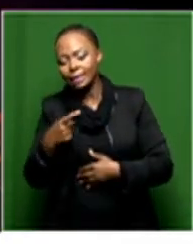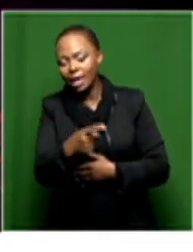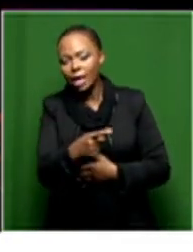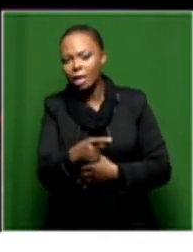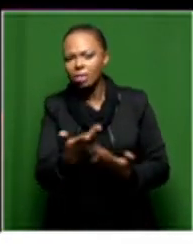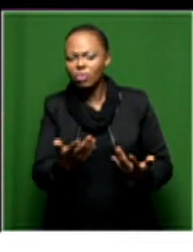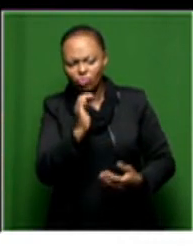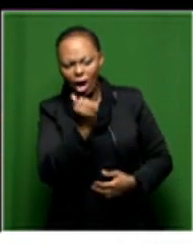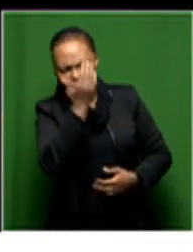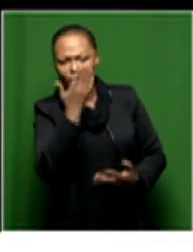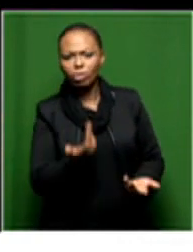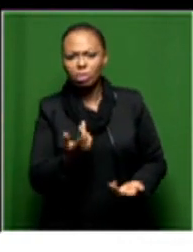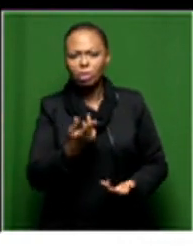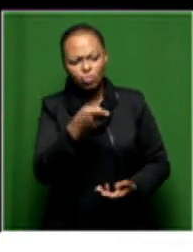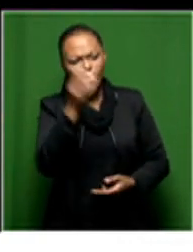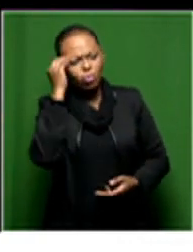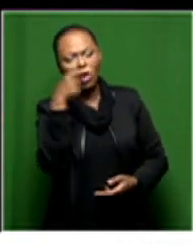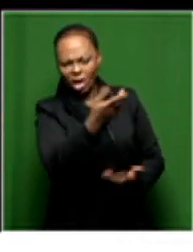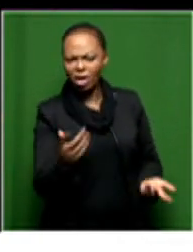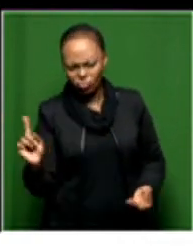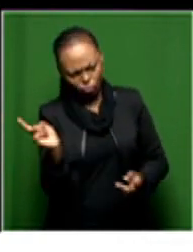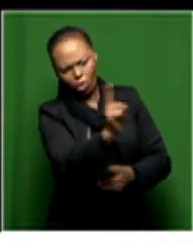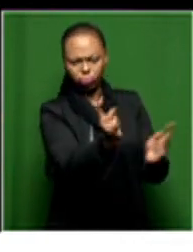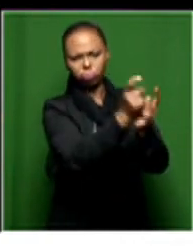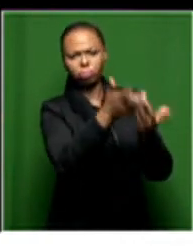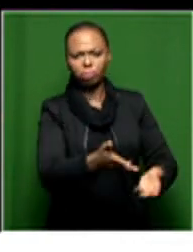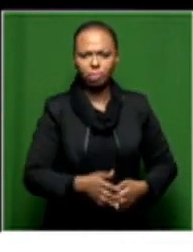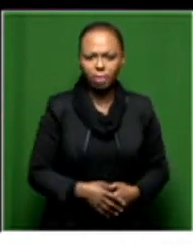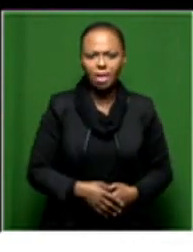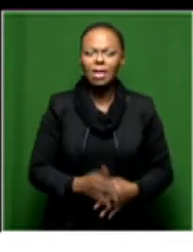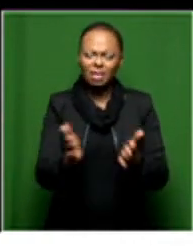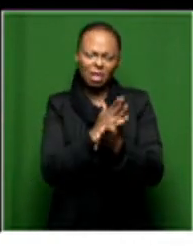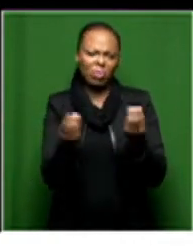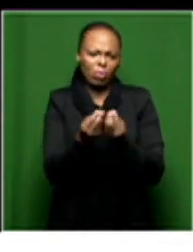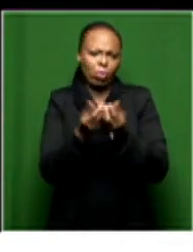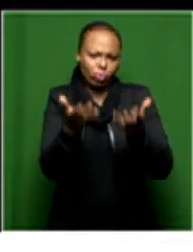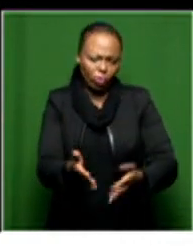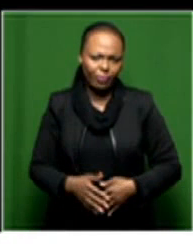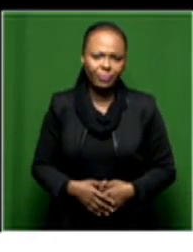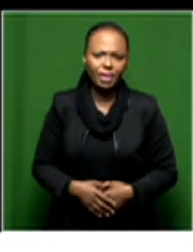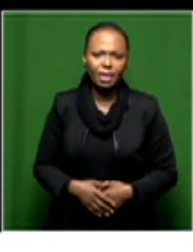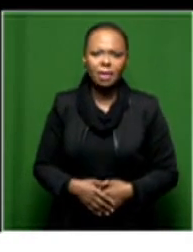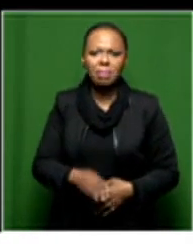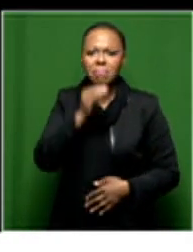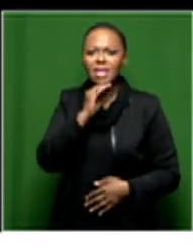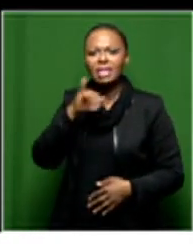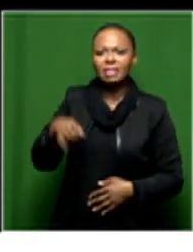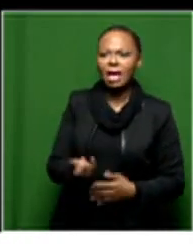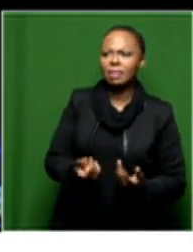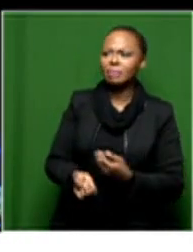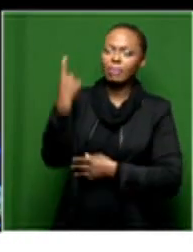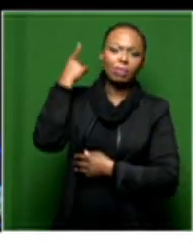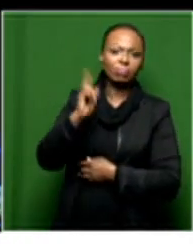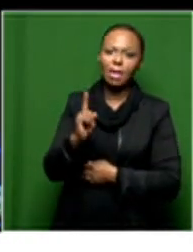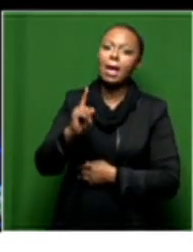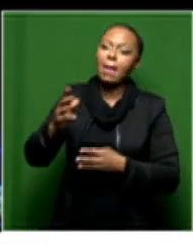let's approach, you know, you know her, you know. And then it becomes gang rape, some of those things. It's not far-fetched. It's the people